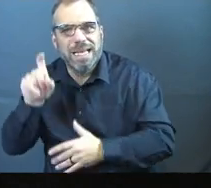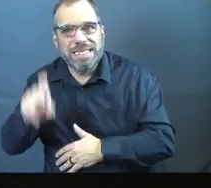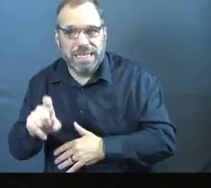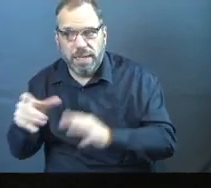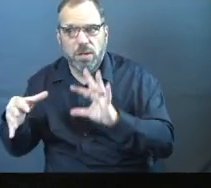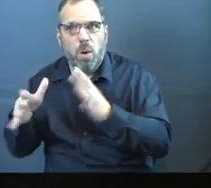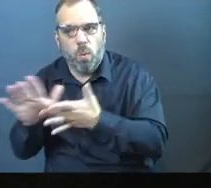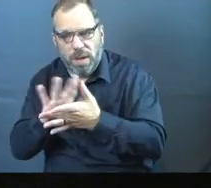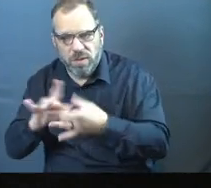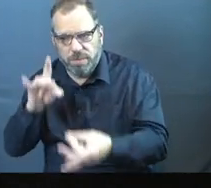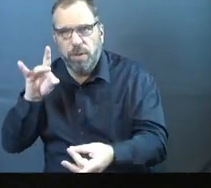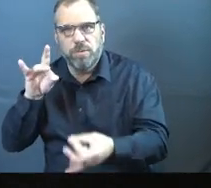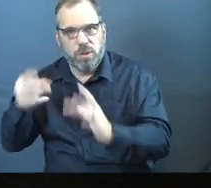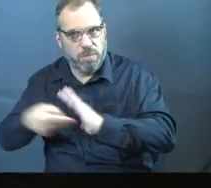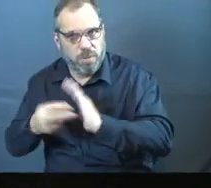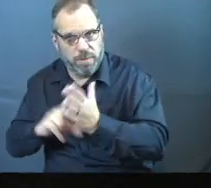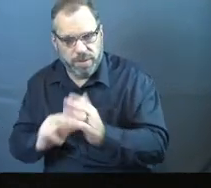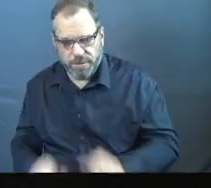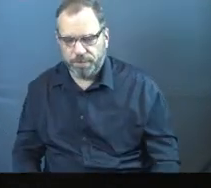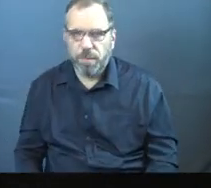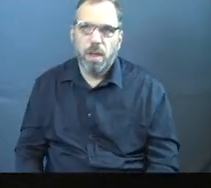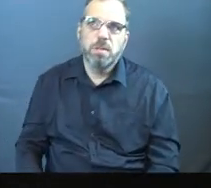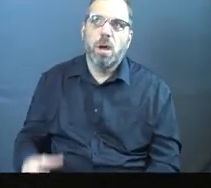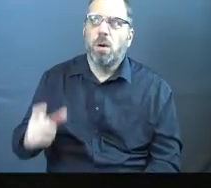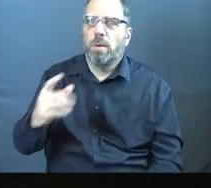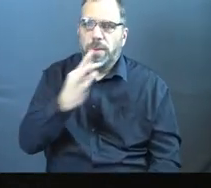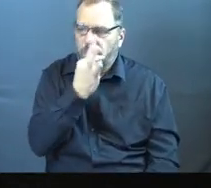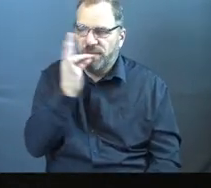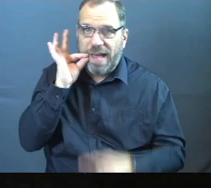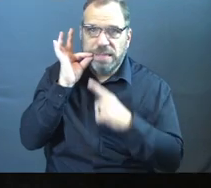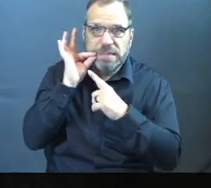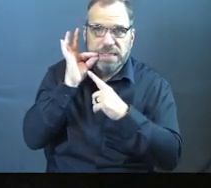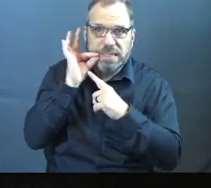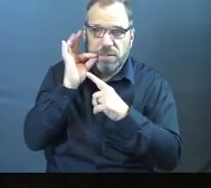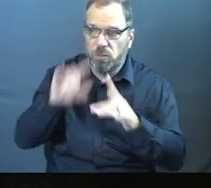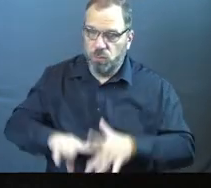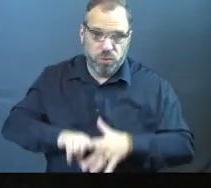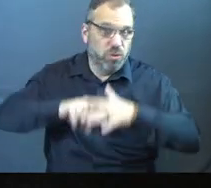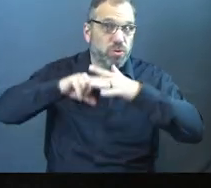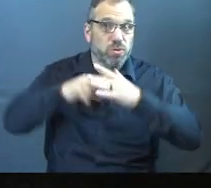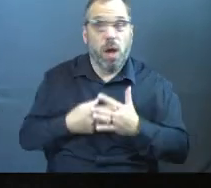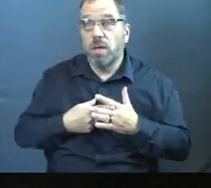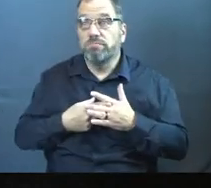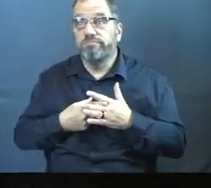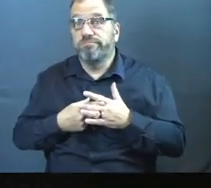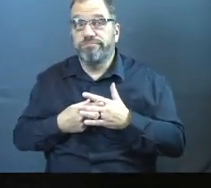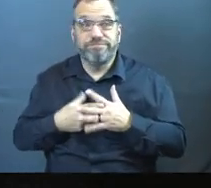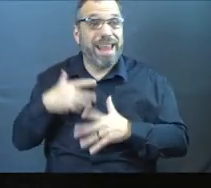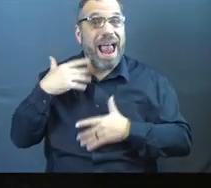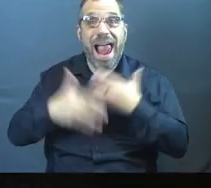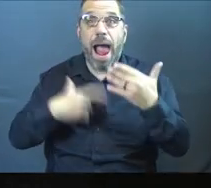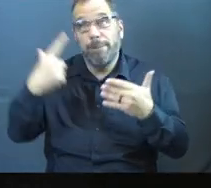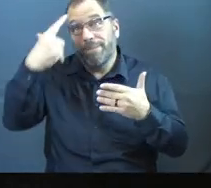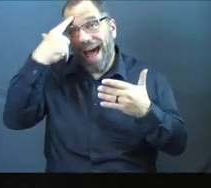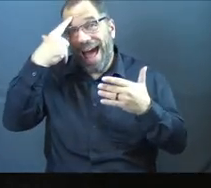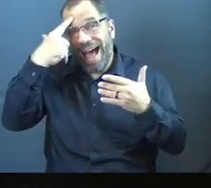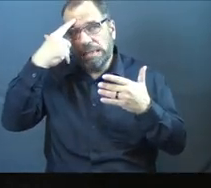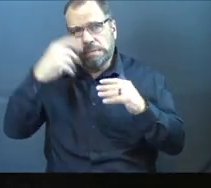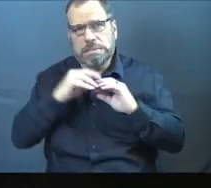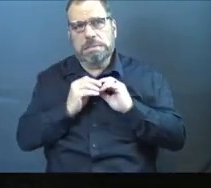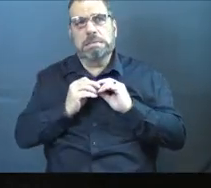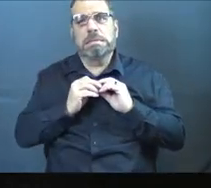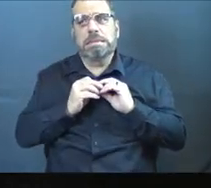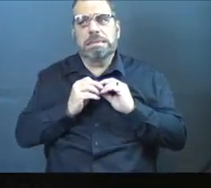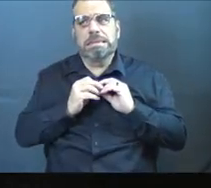when it comes to spiritual purpose. So so many times in fasting, we jump in and maybe our minds are a little unsettled.